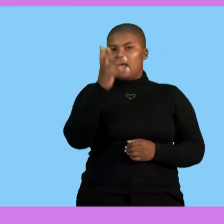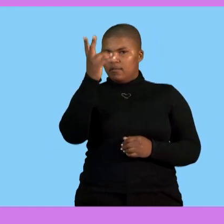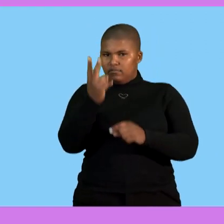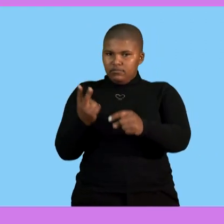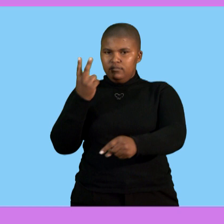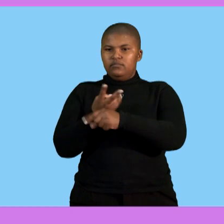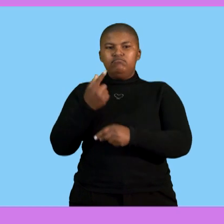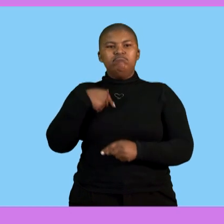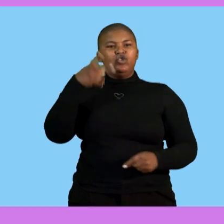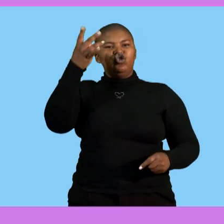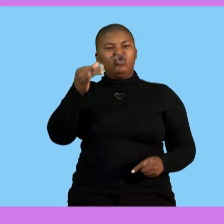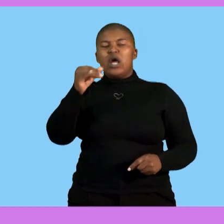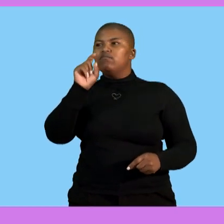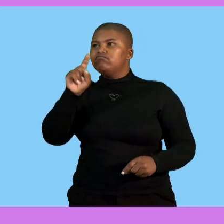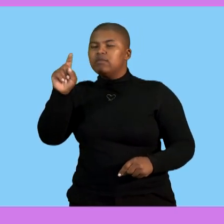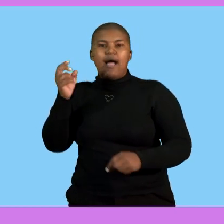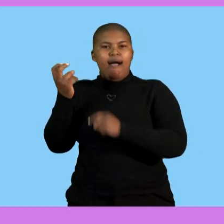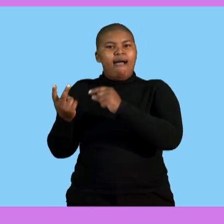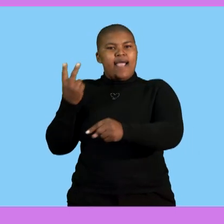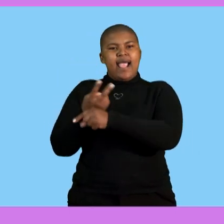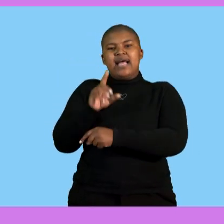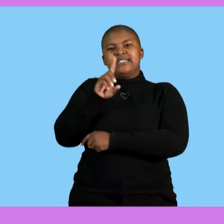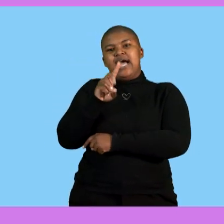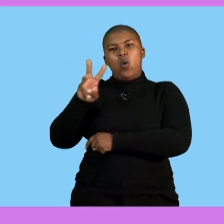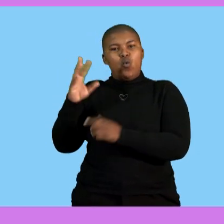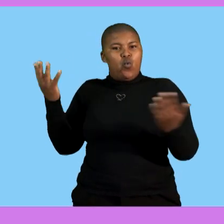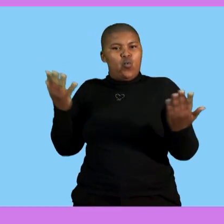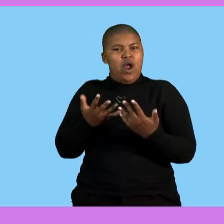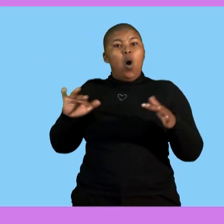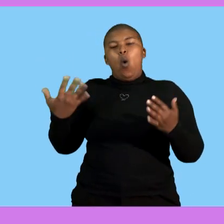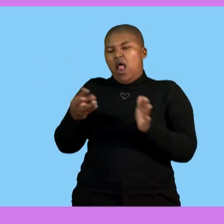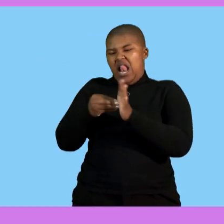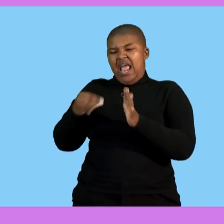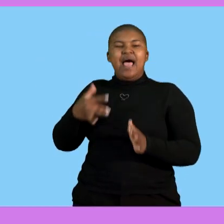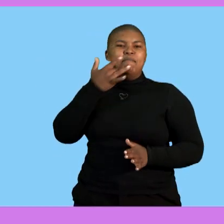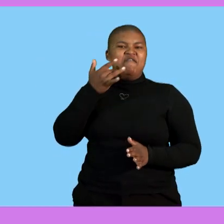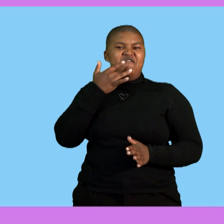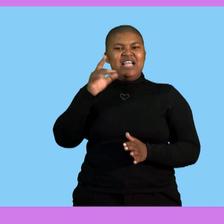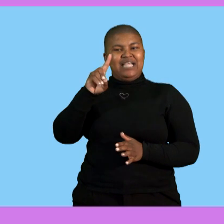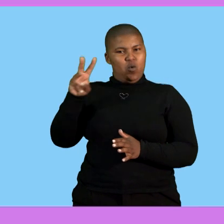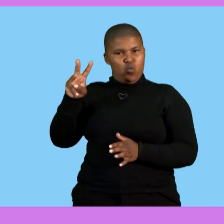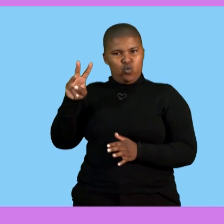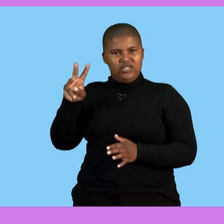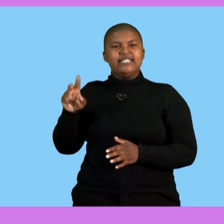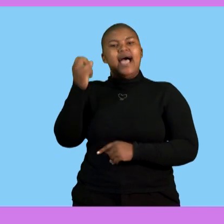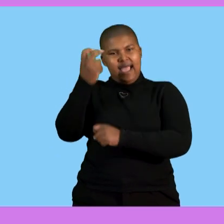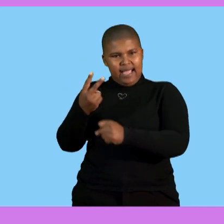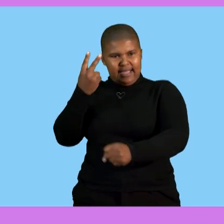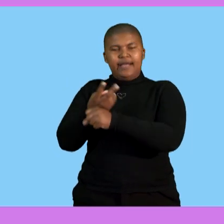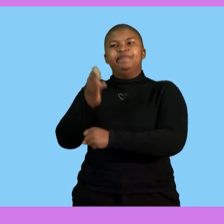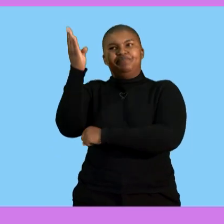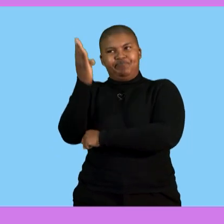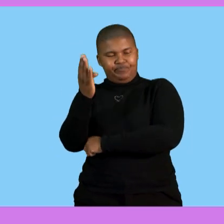and check where I will get a duck wood or a learner that will prefer a duck wood. I also make a stroke.